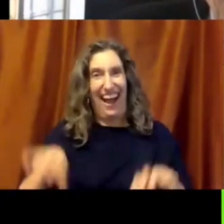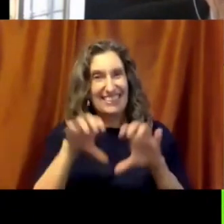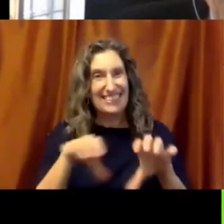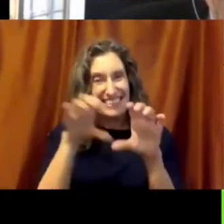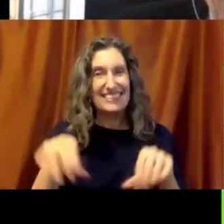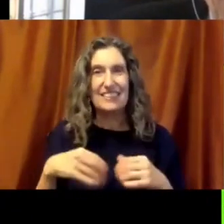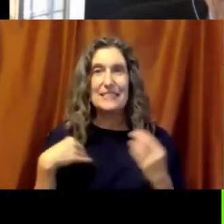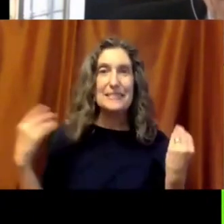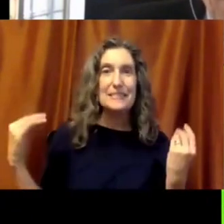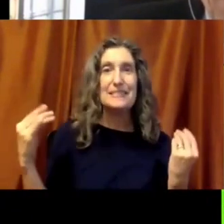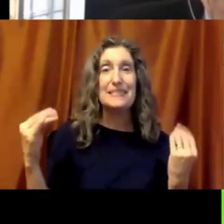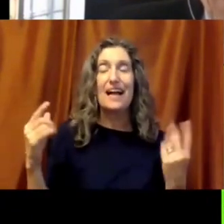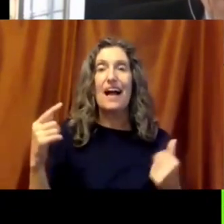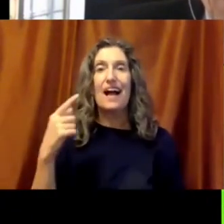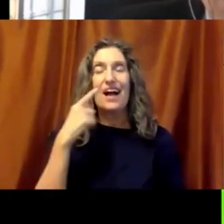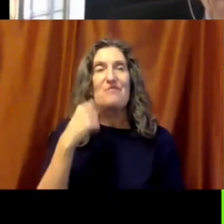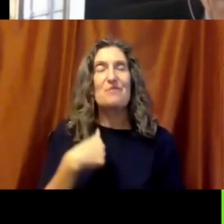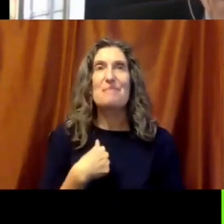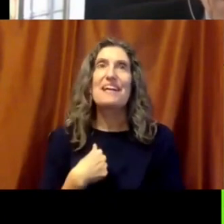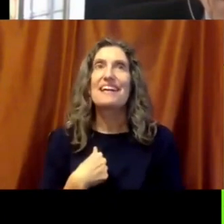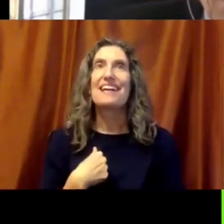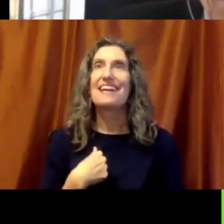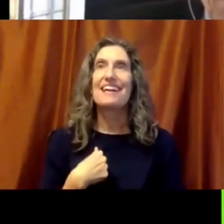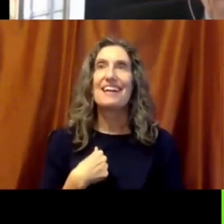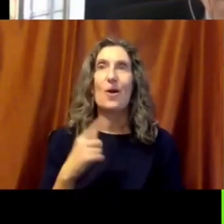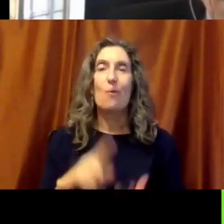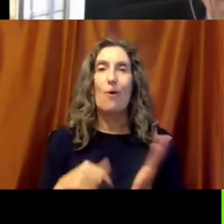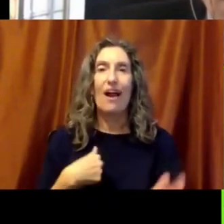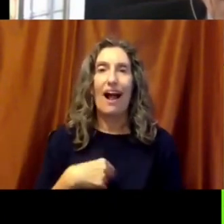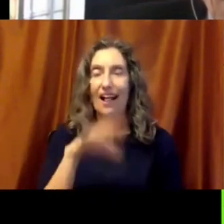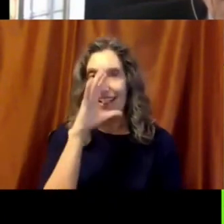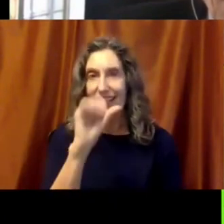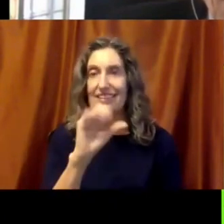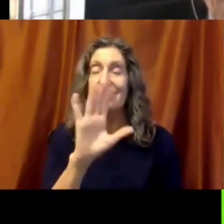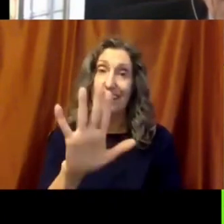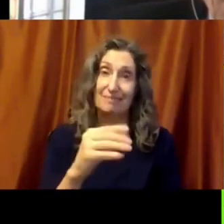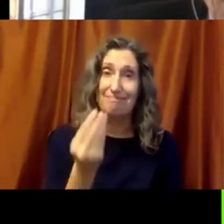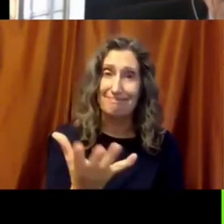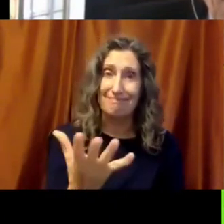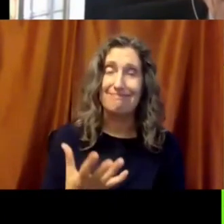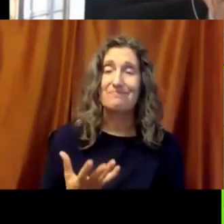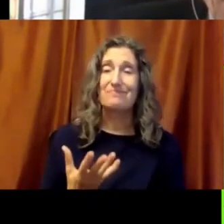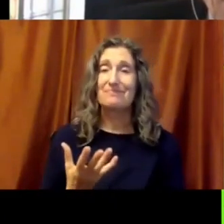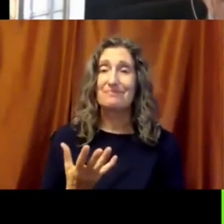And what I find most interesting, and let me tell you this,